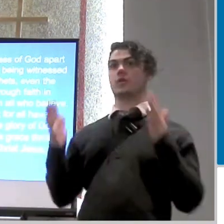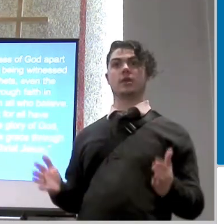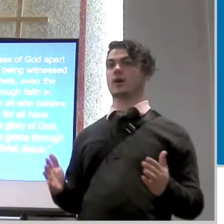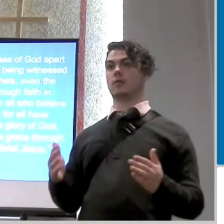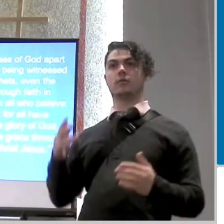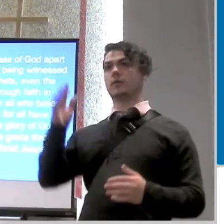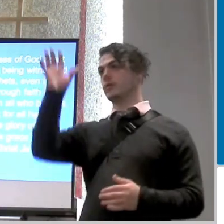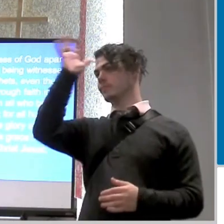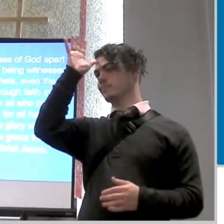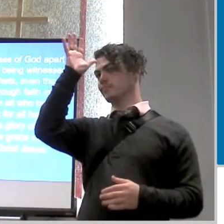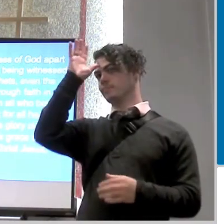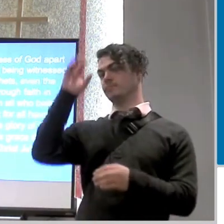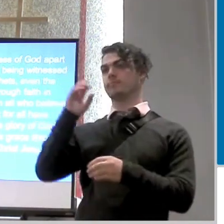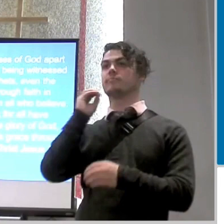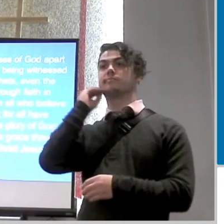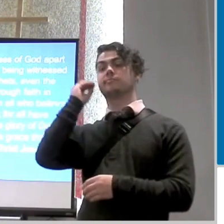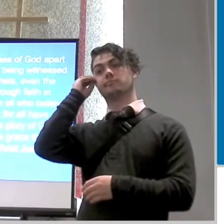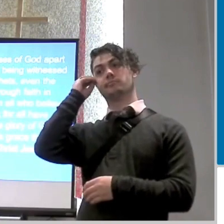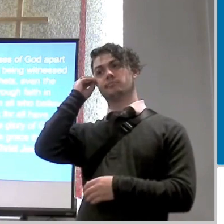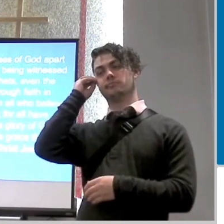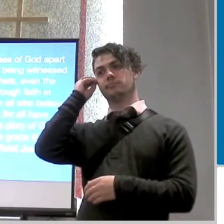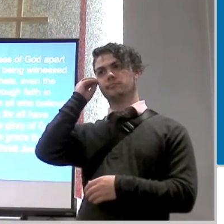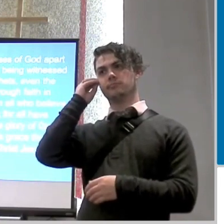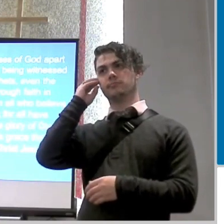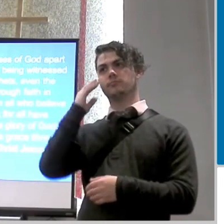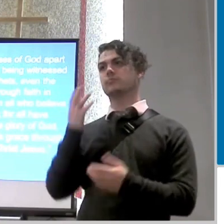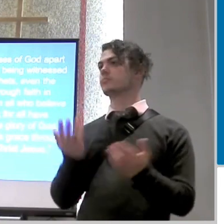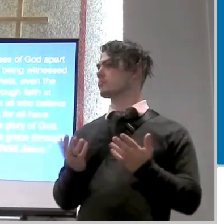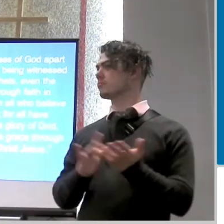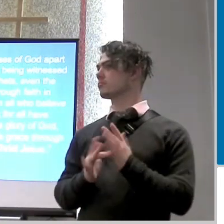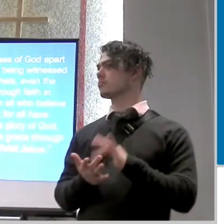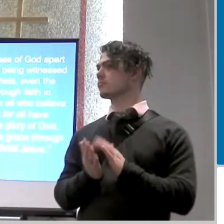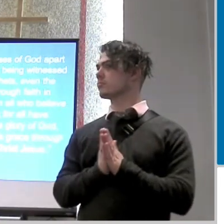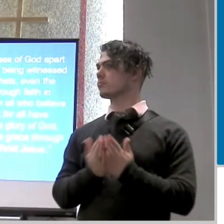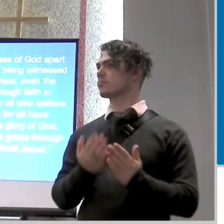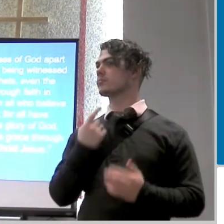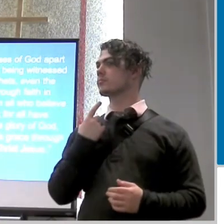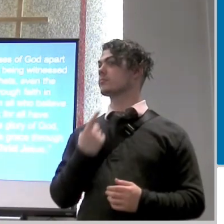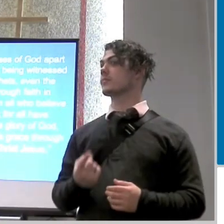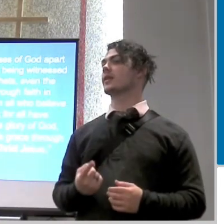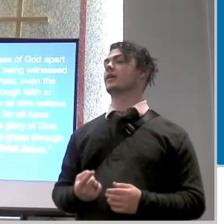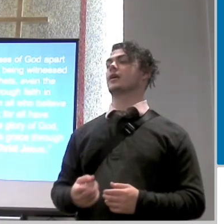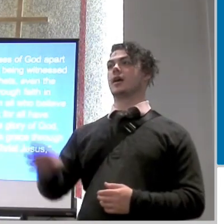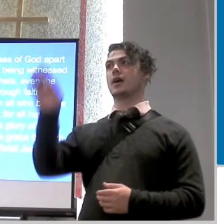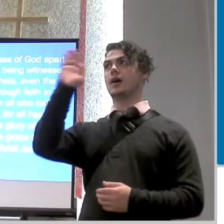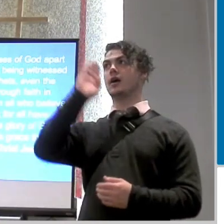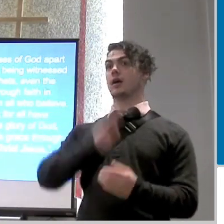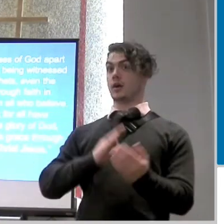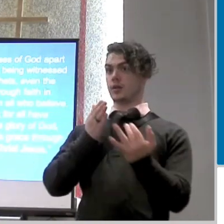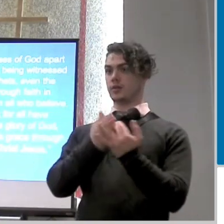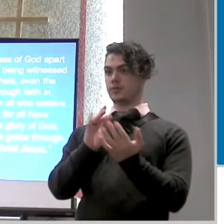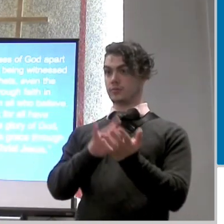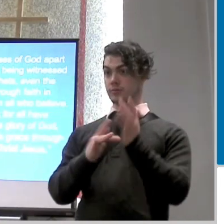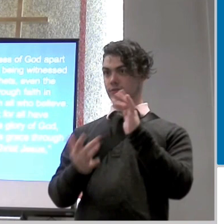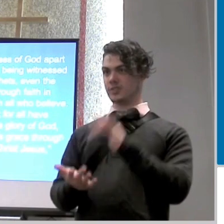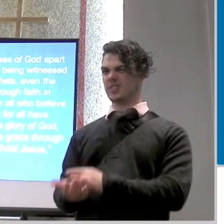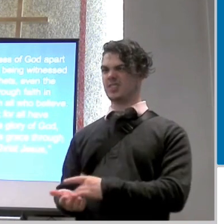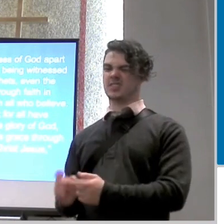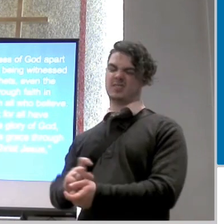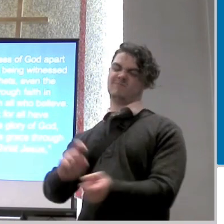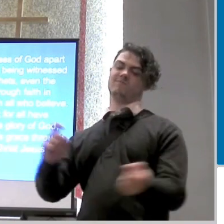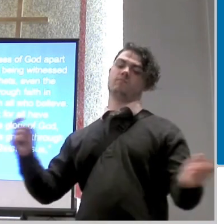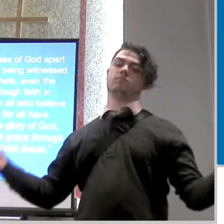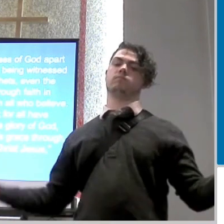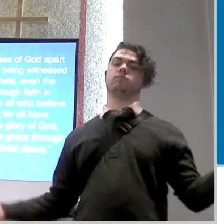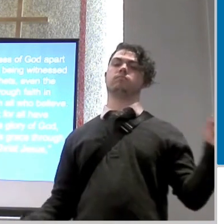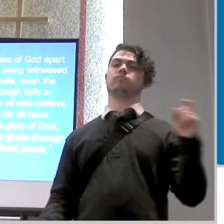father in the home what does the bible tell us is that god through jesus christ has changed all